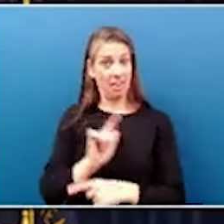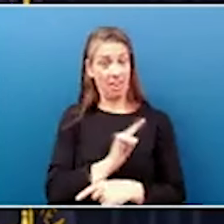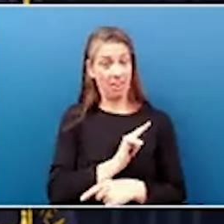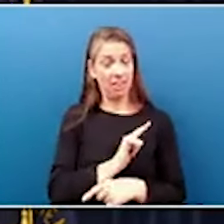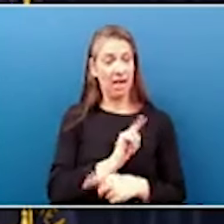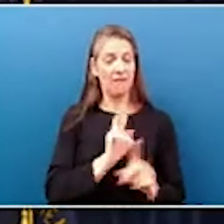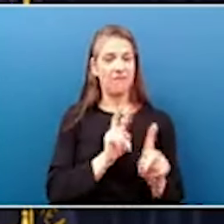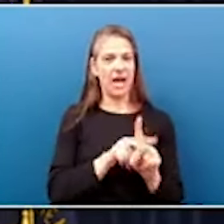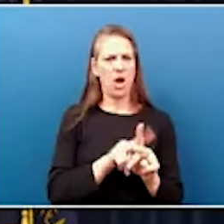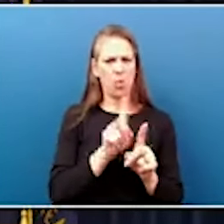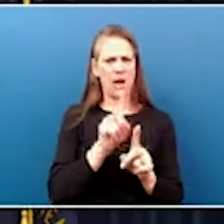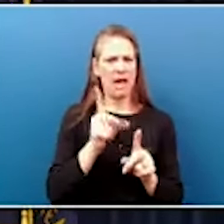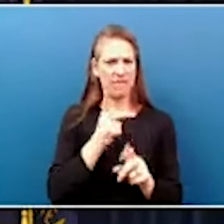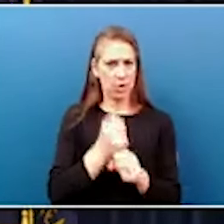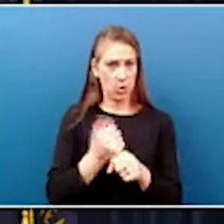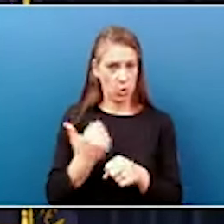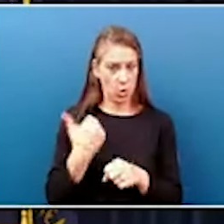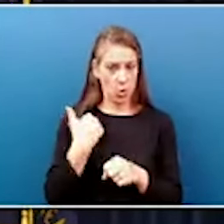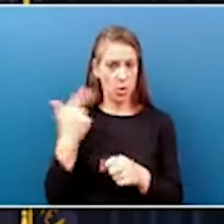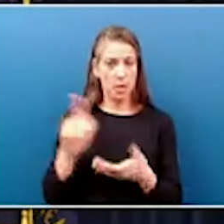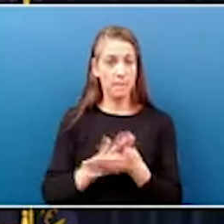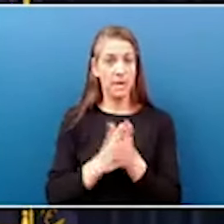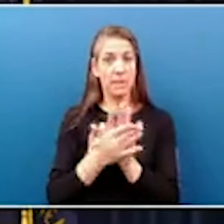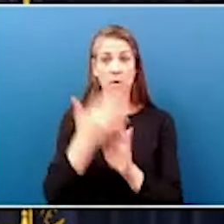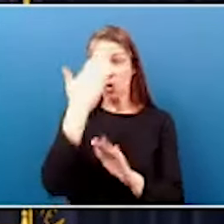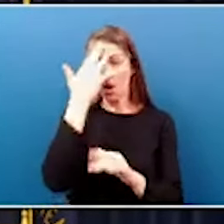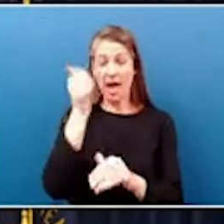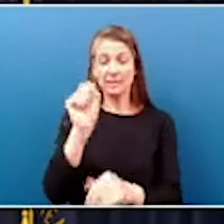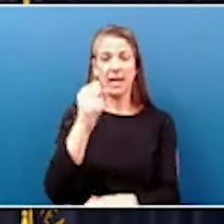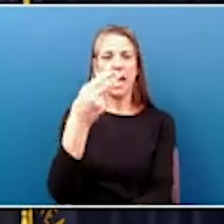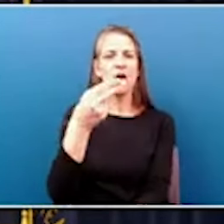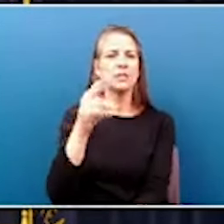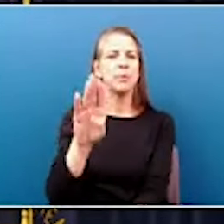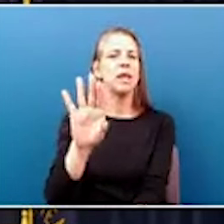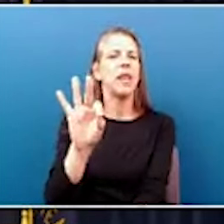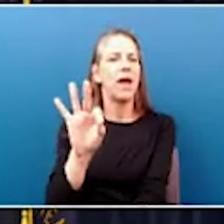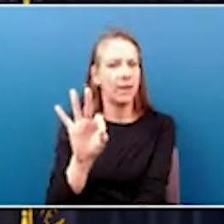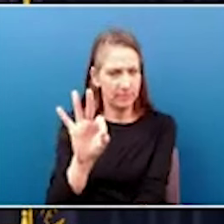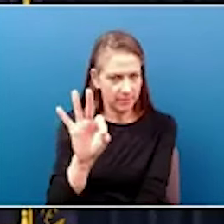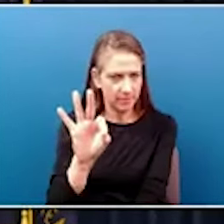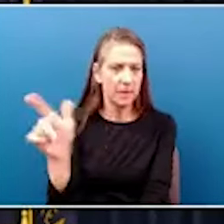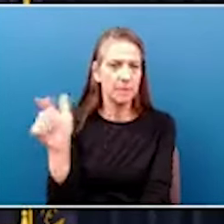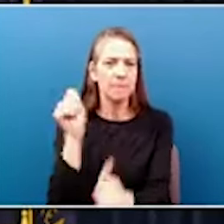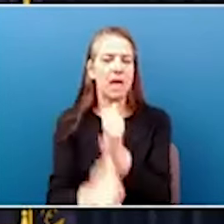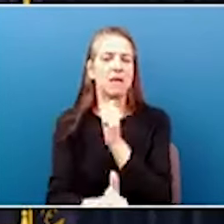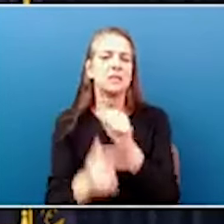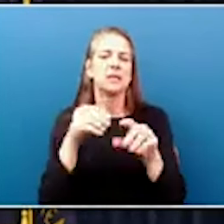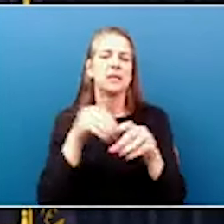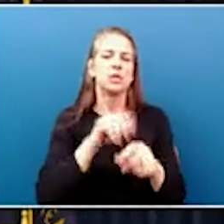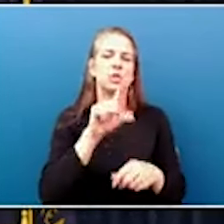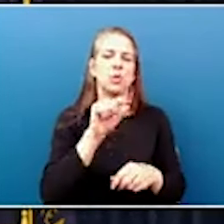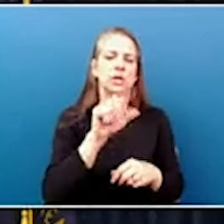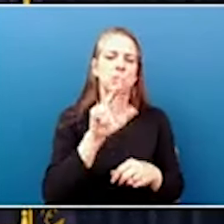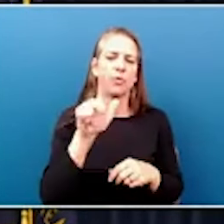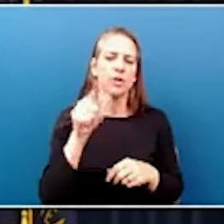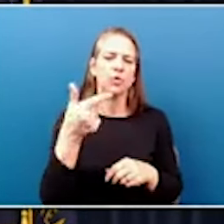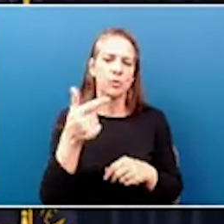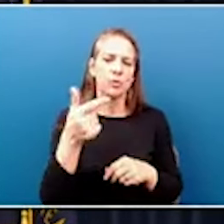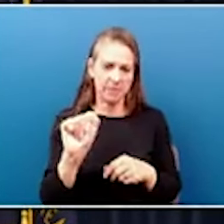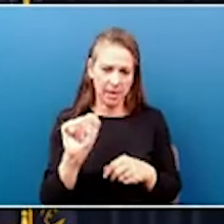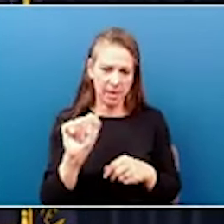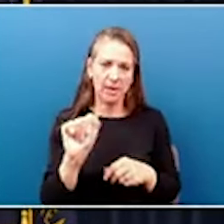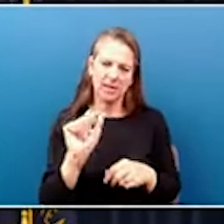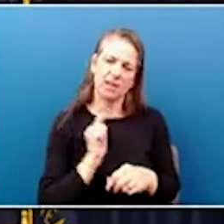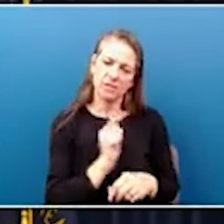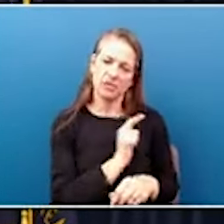ago, became known as House Bill 9 that was passed through the 2023 General Assembly. And this